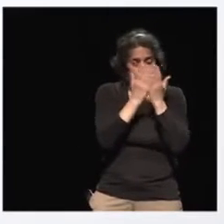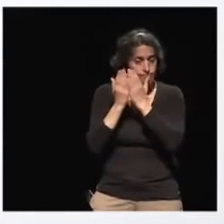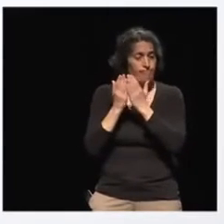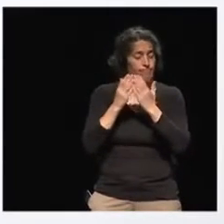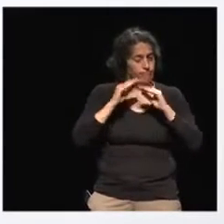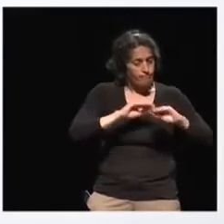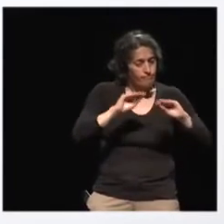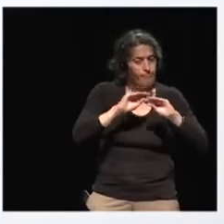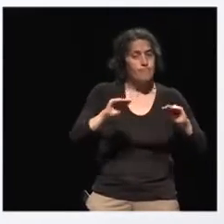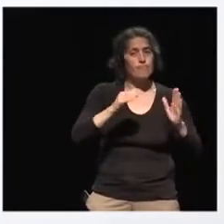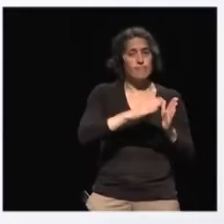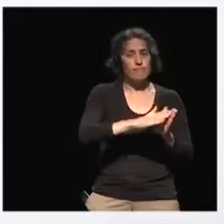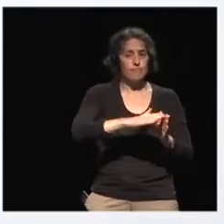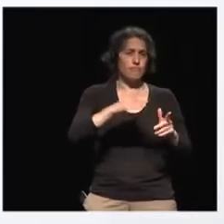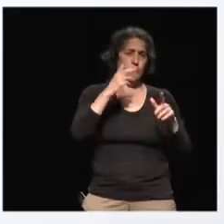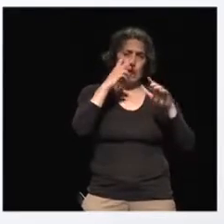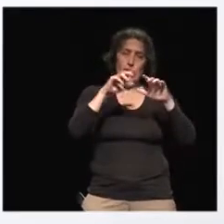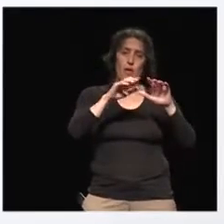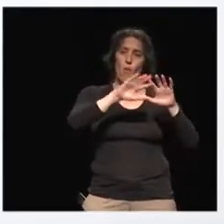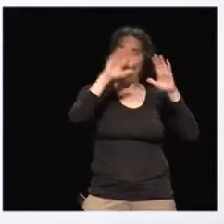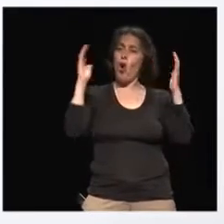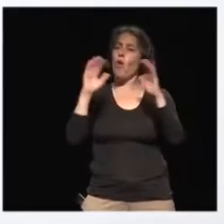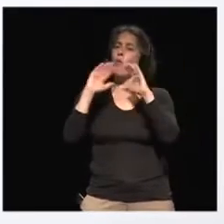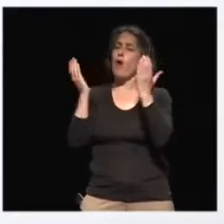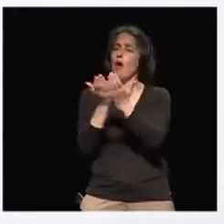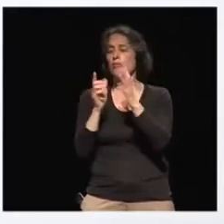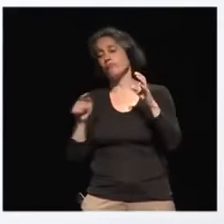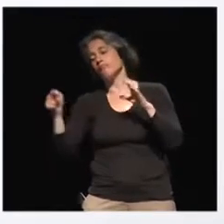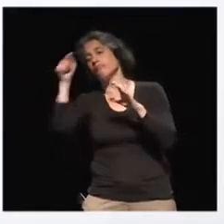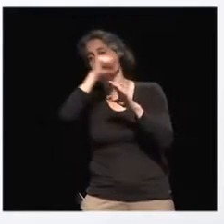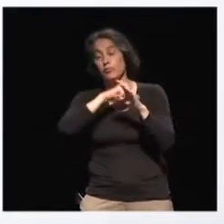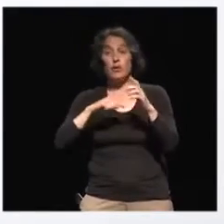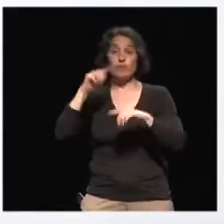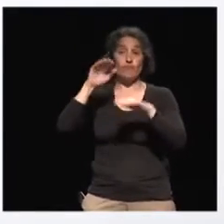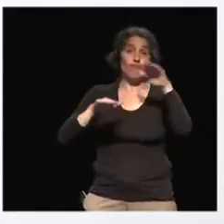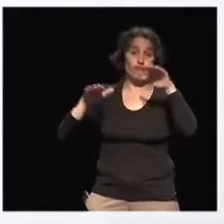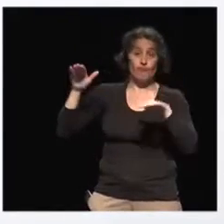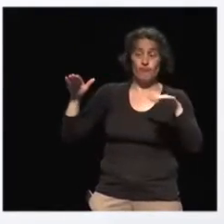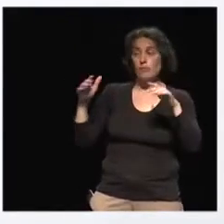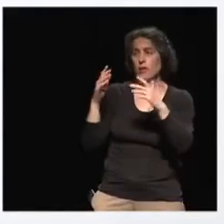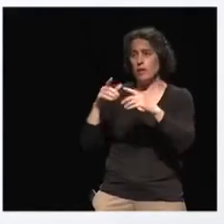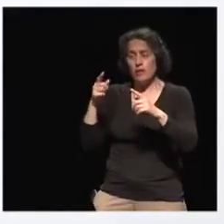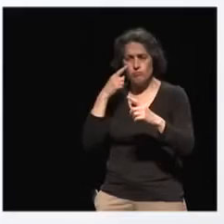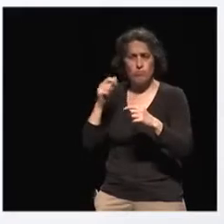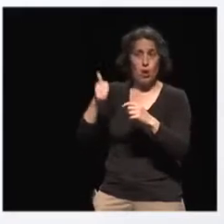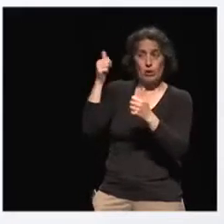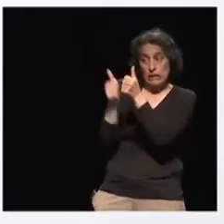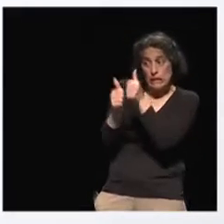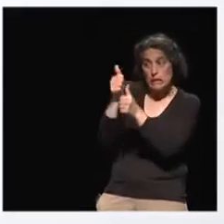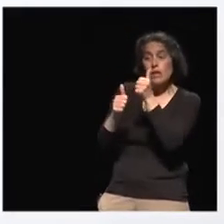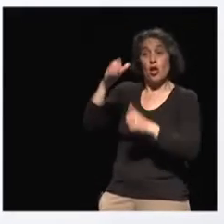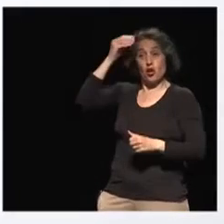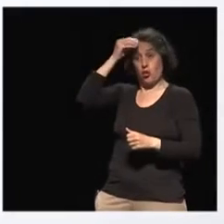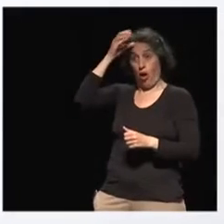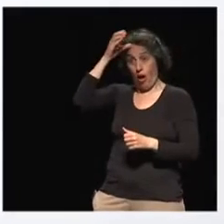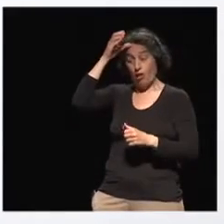you look at the education systems around the world, it's very competitive driven. It's about assessment, it's about knowledge, but